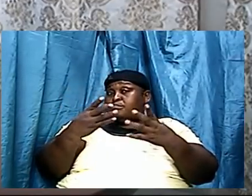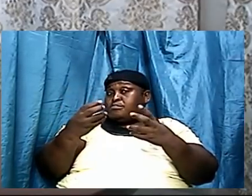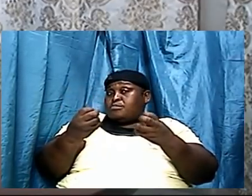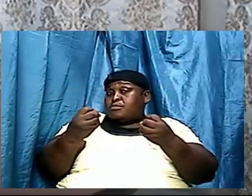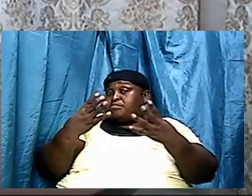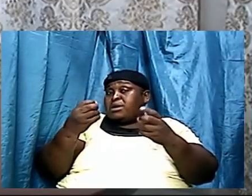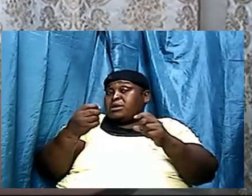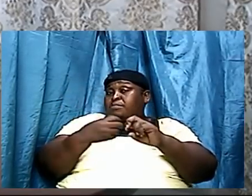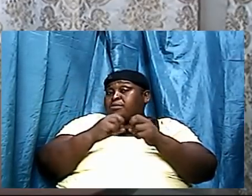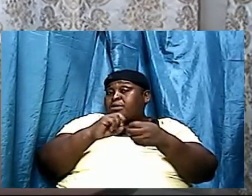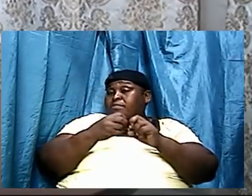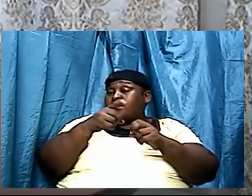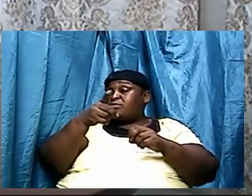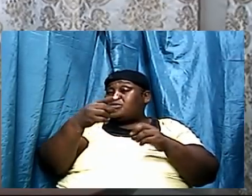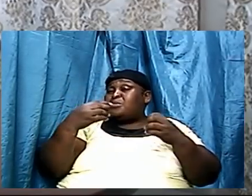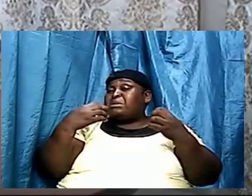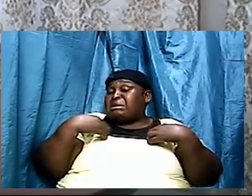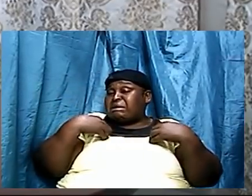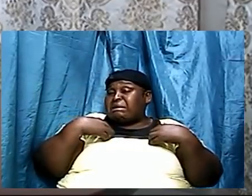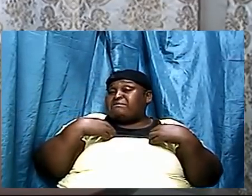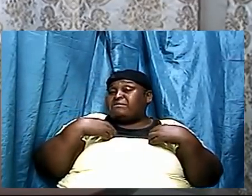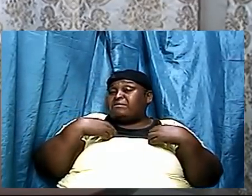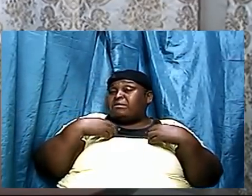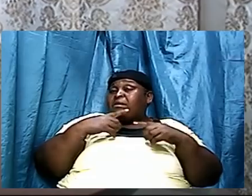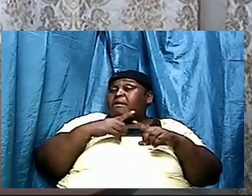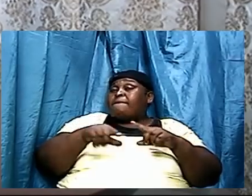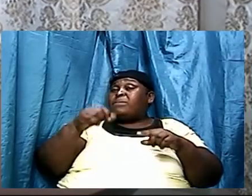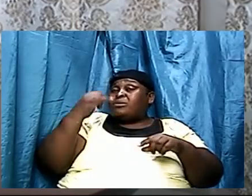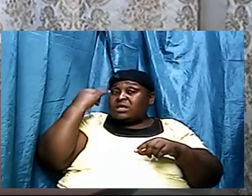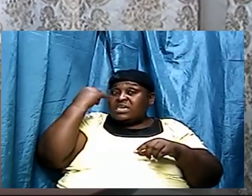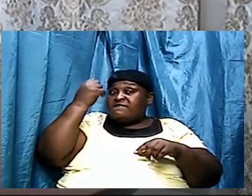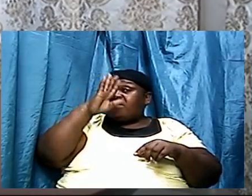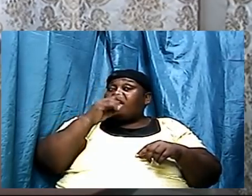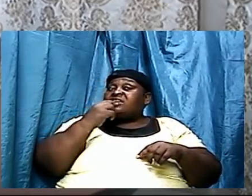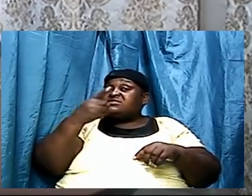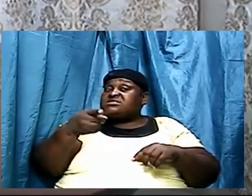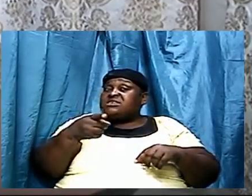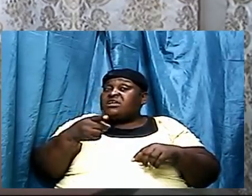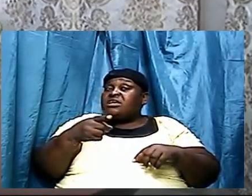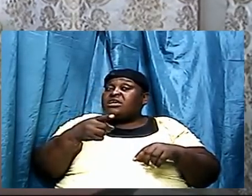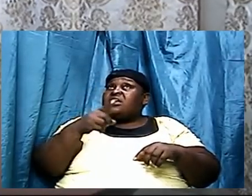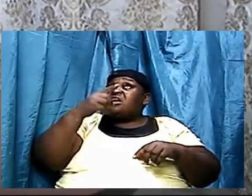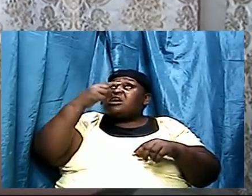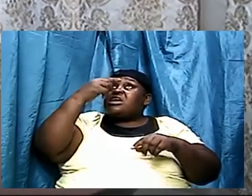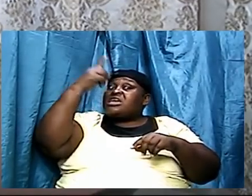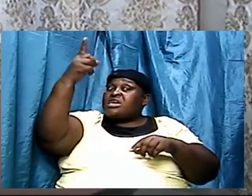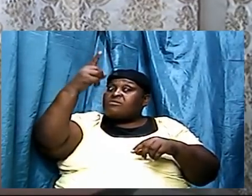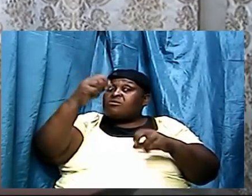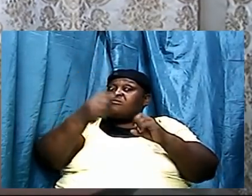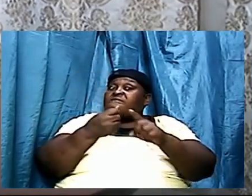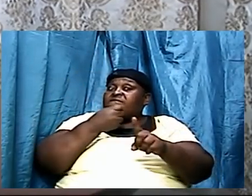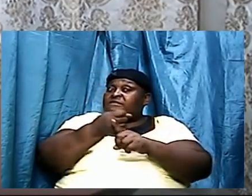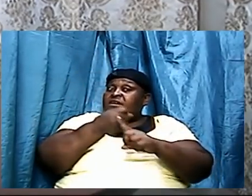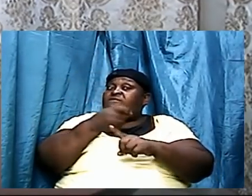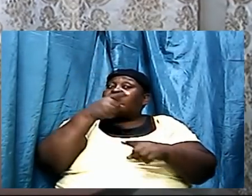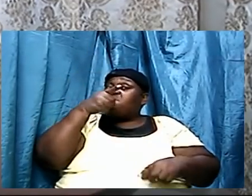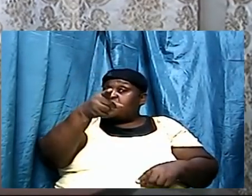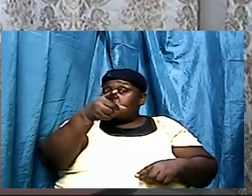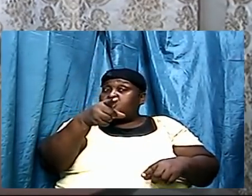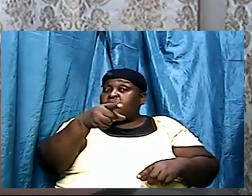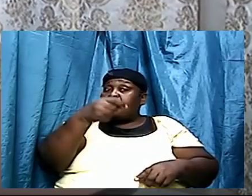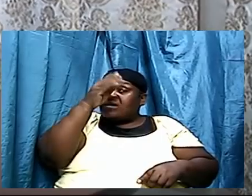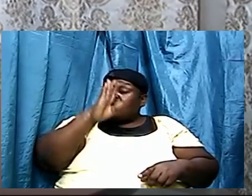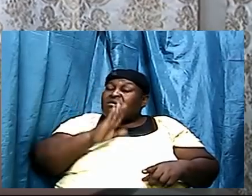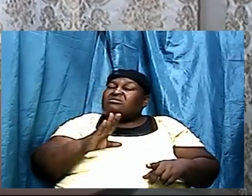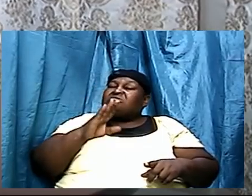but if God say I'm gonna fight for you God have fight feel let God be true if God say look